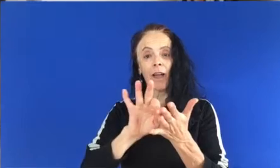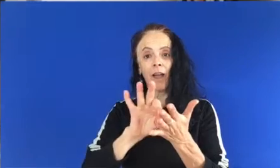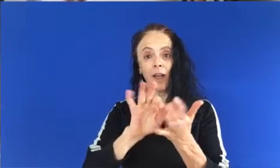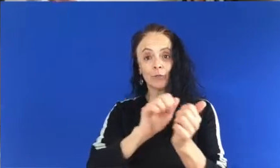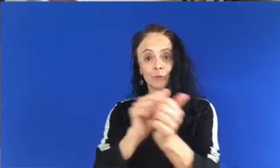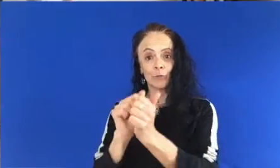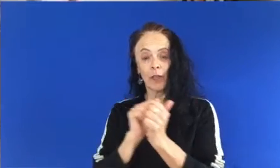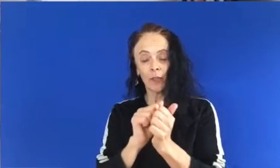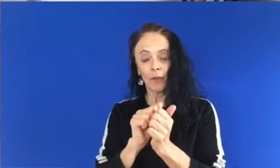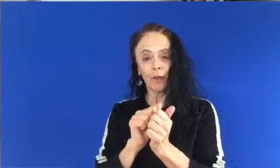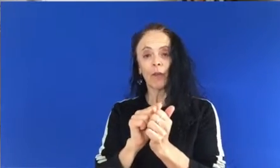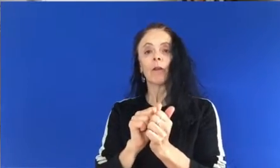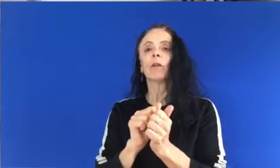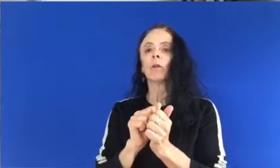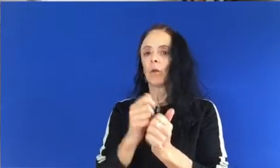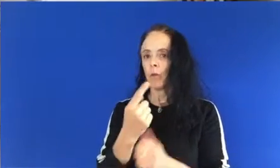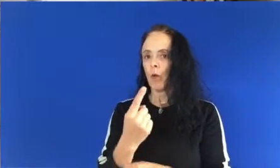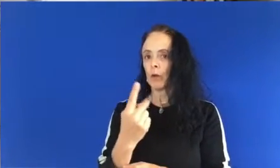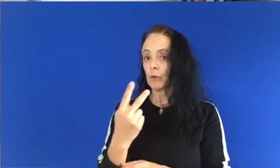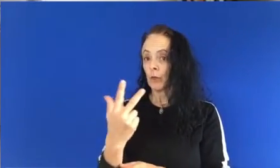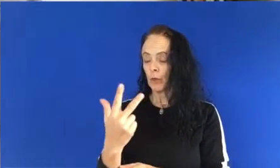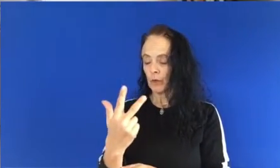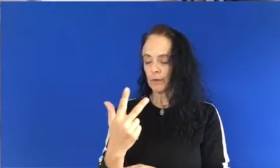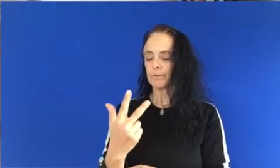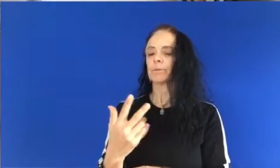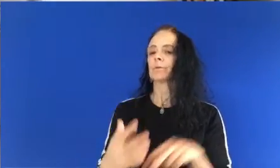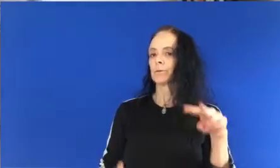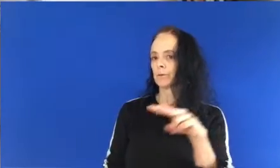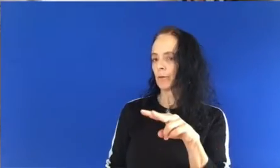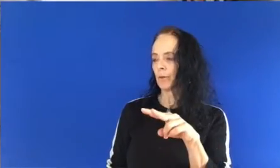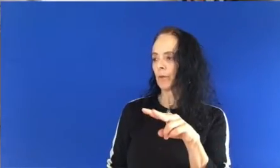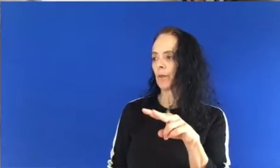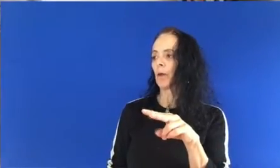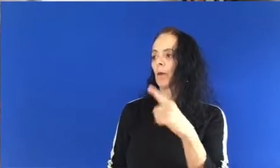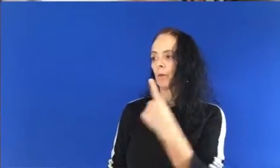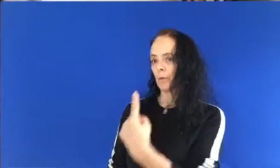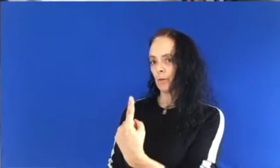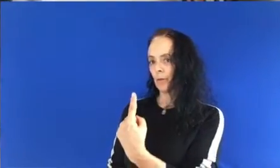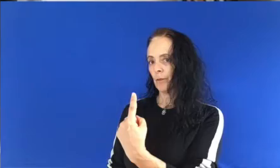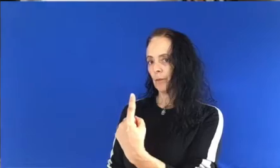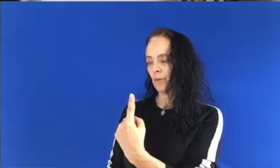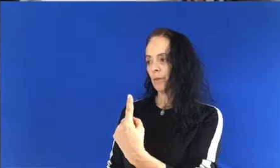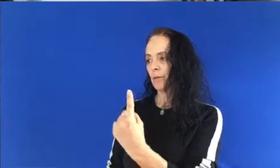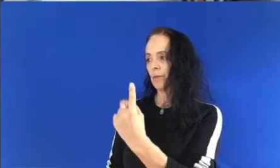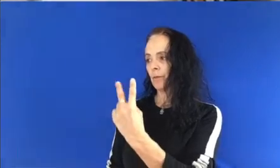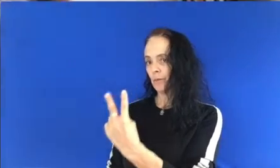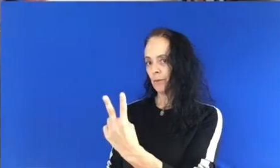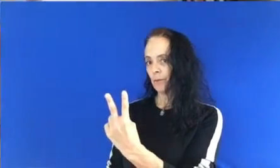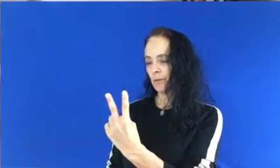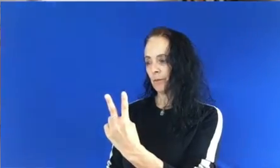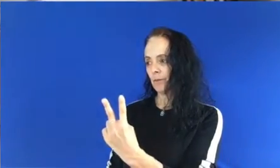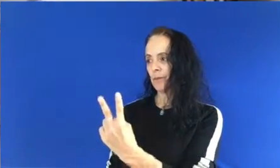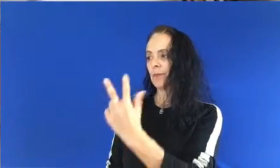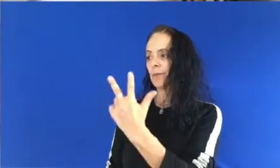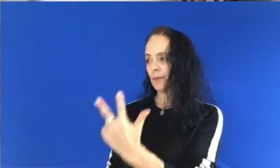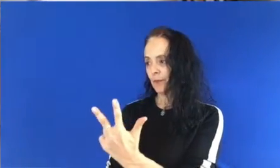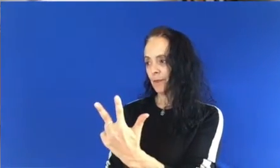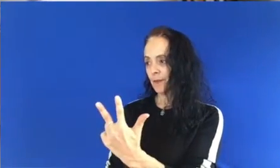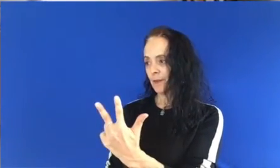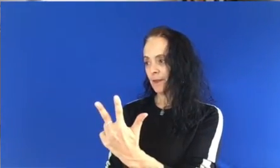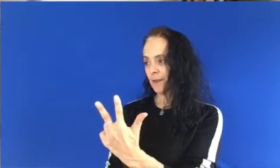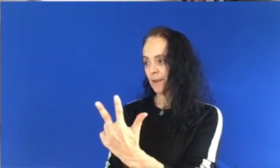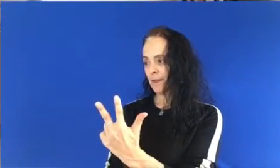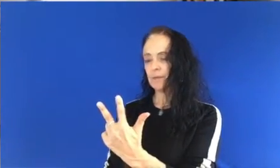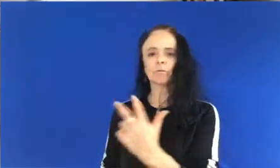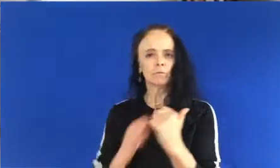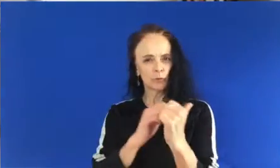cuenta a tres. One, two, three.